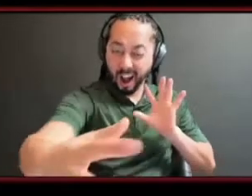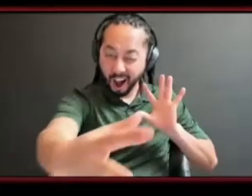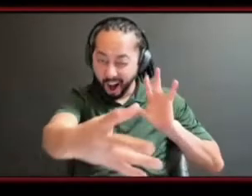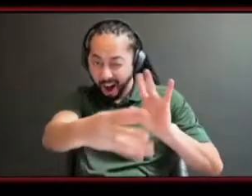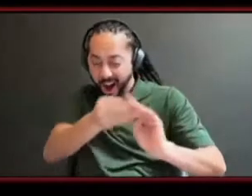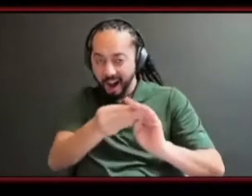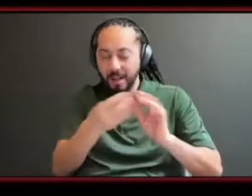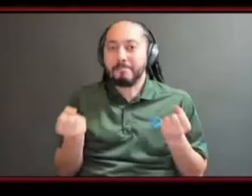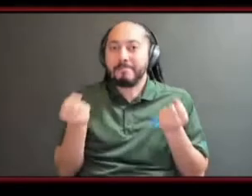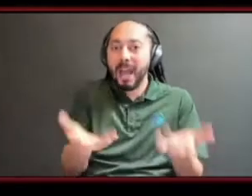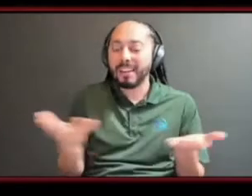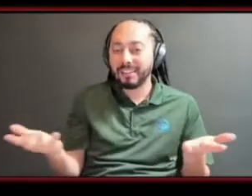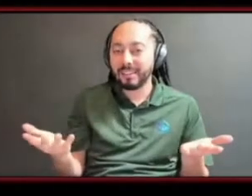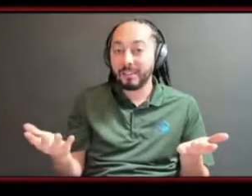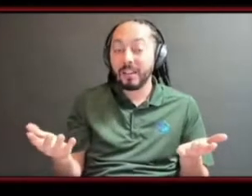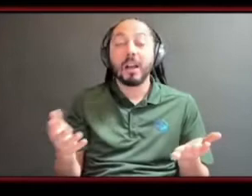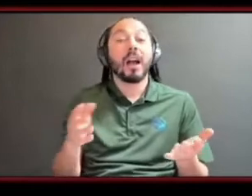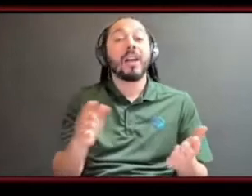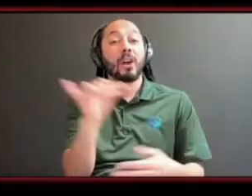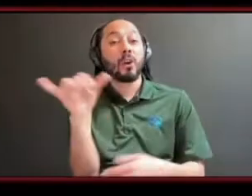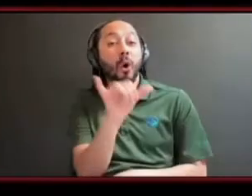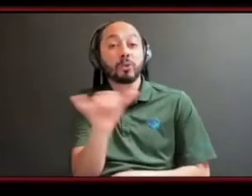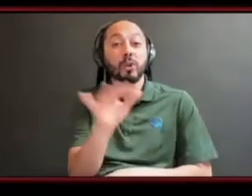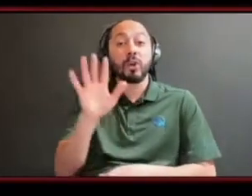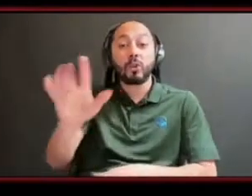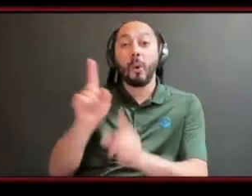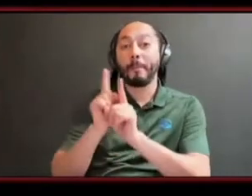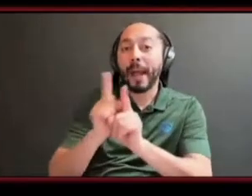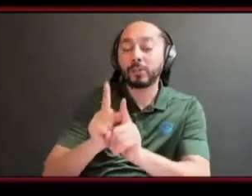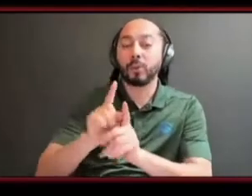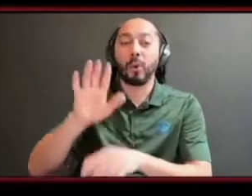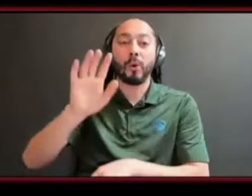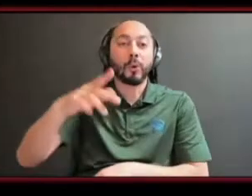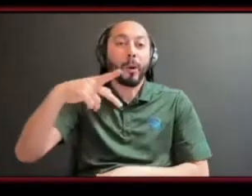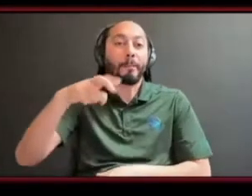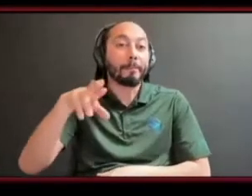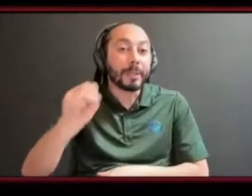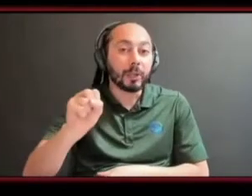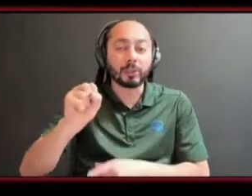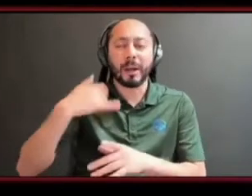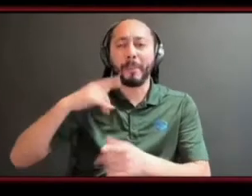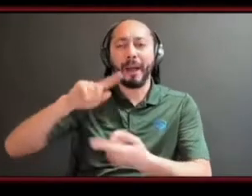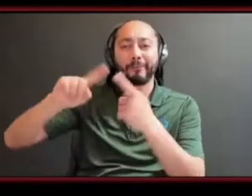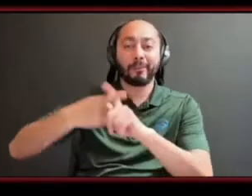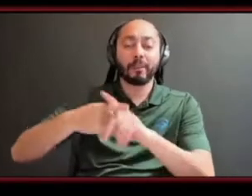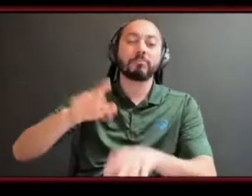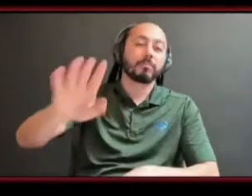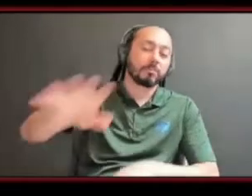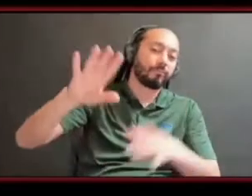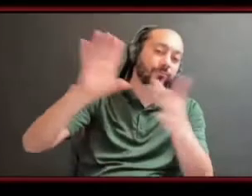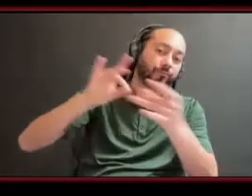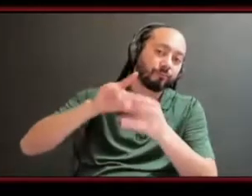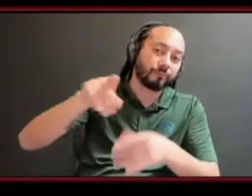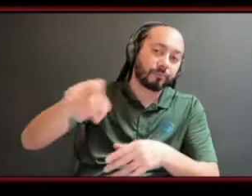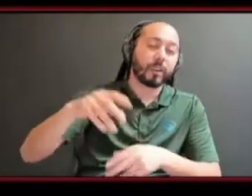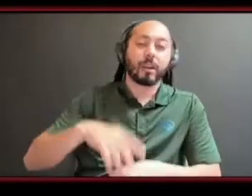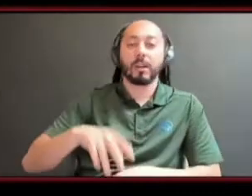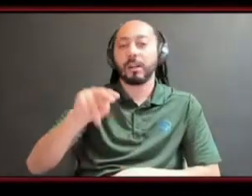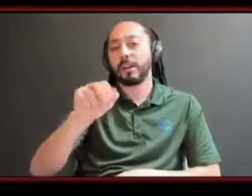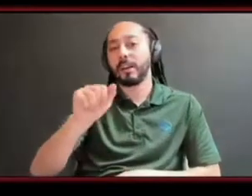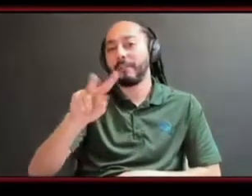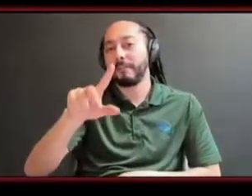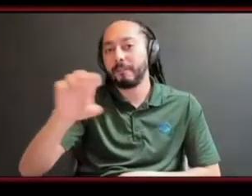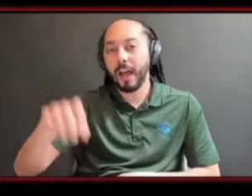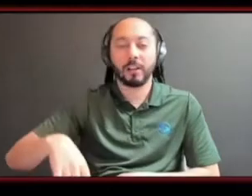mentors and the people that are your peers like i have friends from my community like shout out to nivelle and corvell smooth meal prep